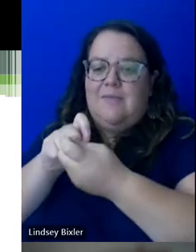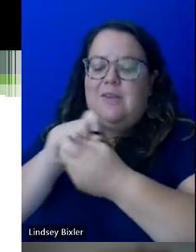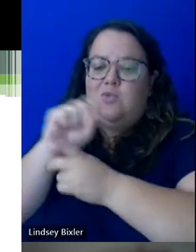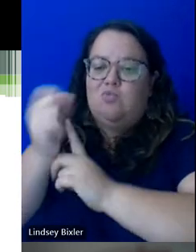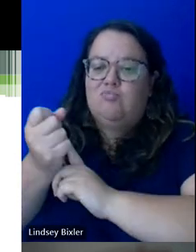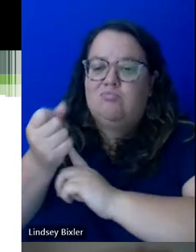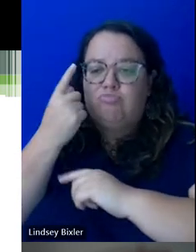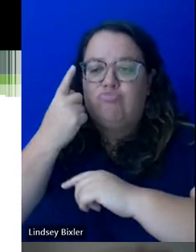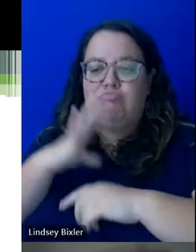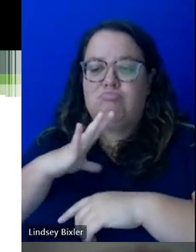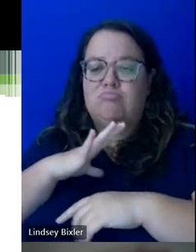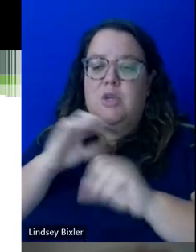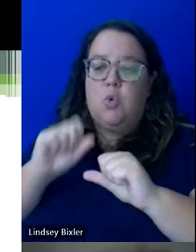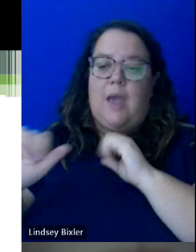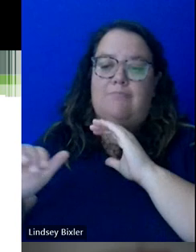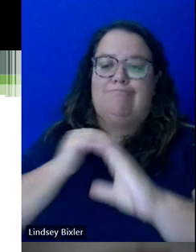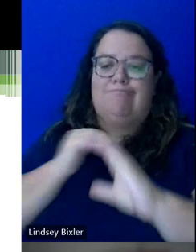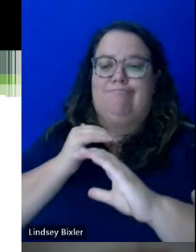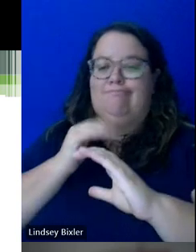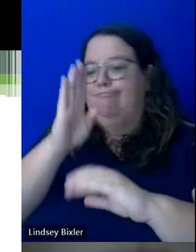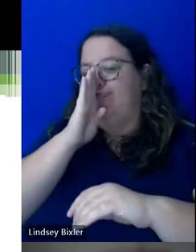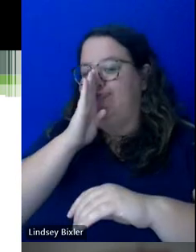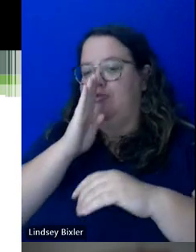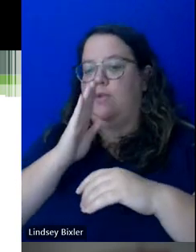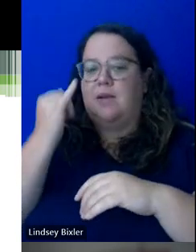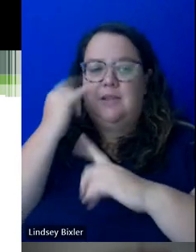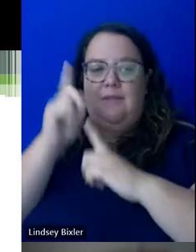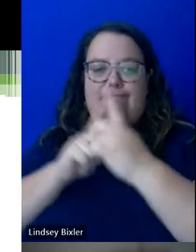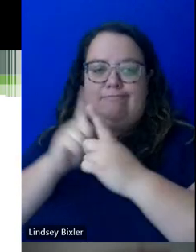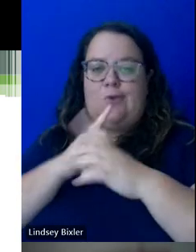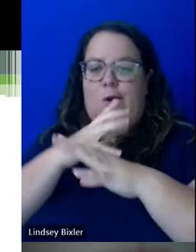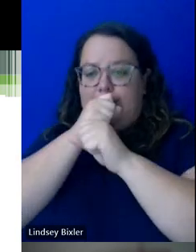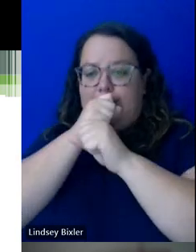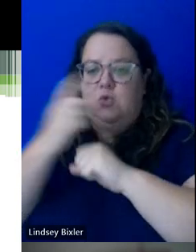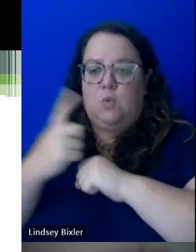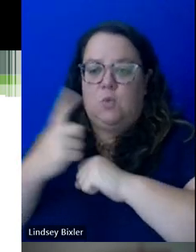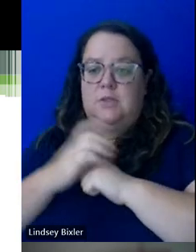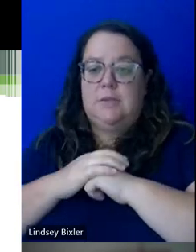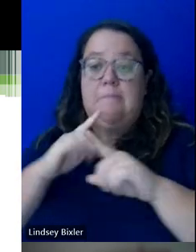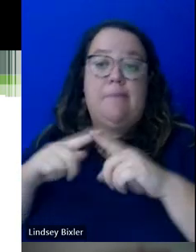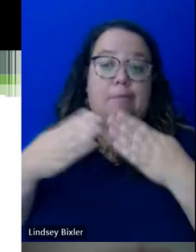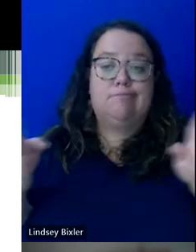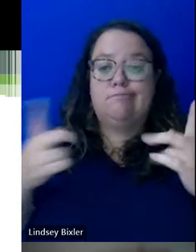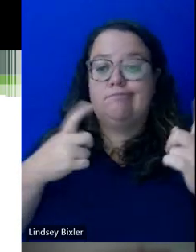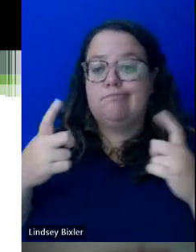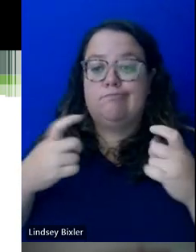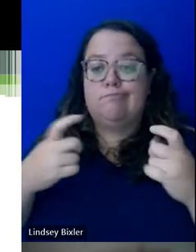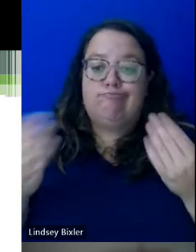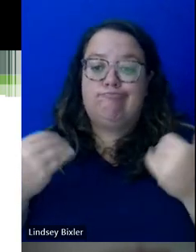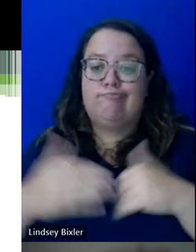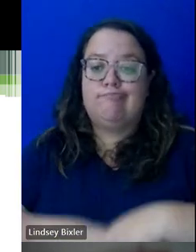So, you're welcome to reach out directly to our office if it's something that you want to address confidentially. But happy to address any other questions folks might have.